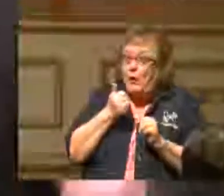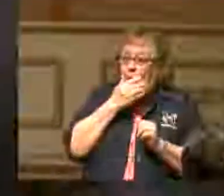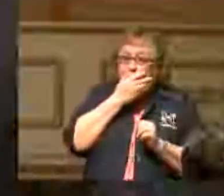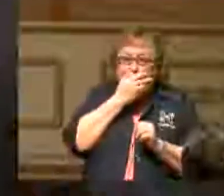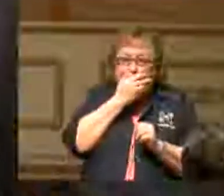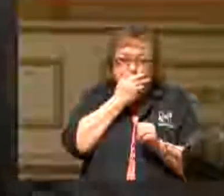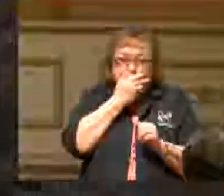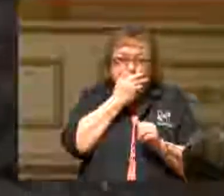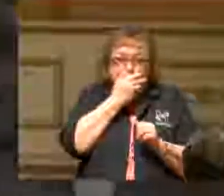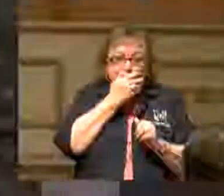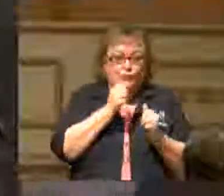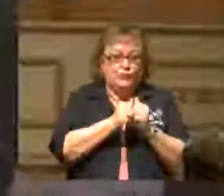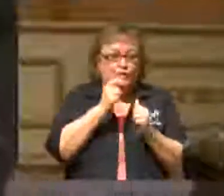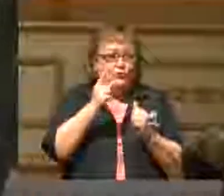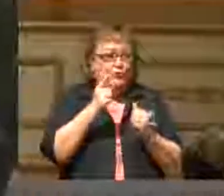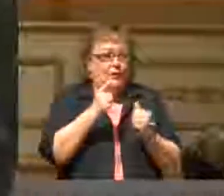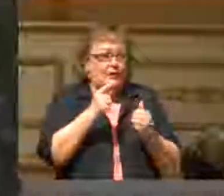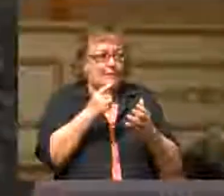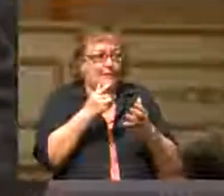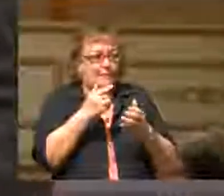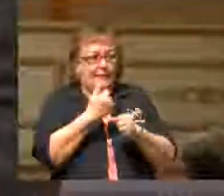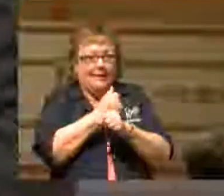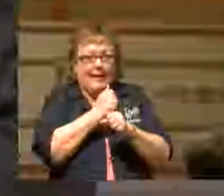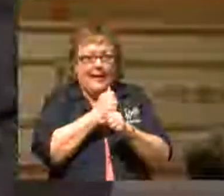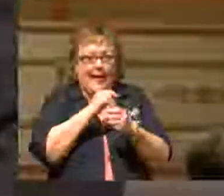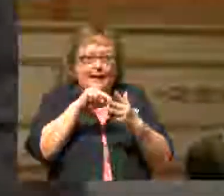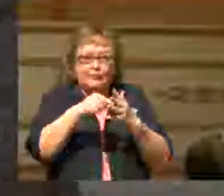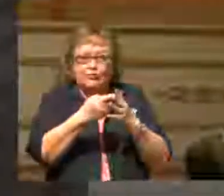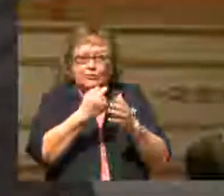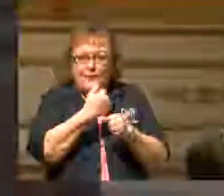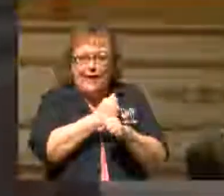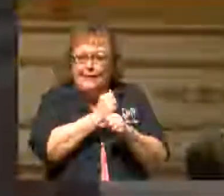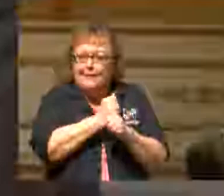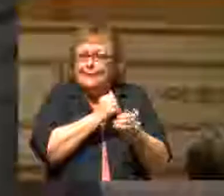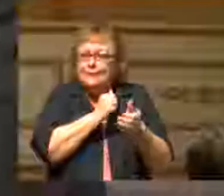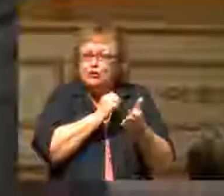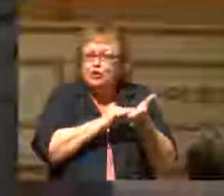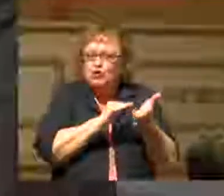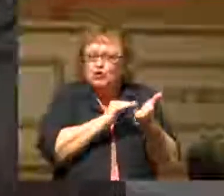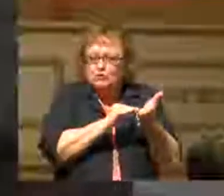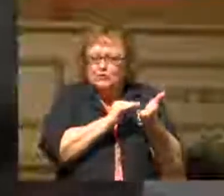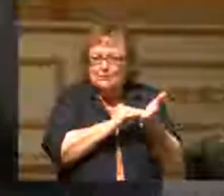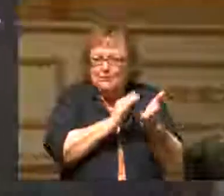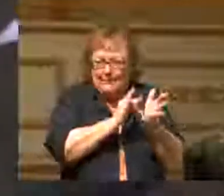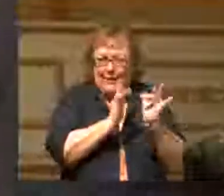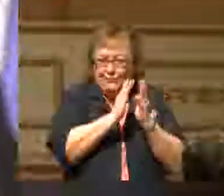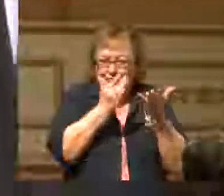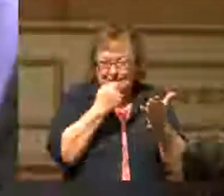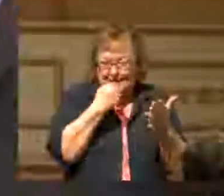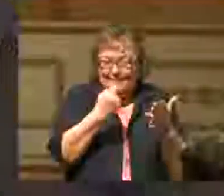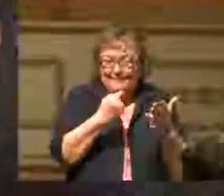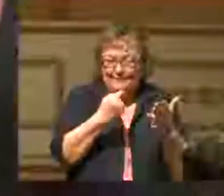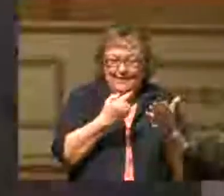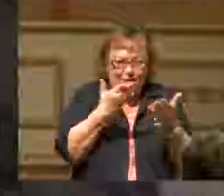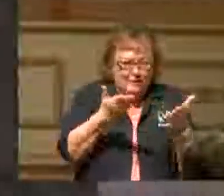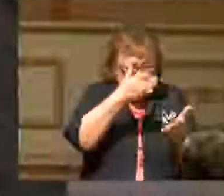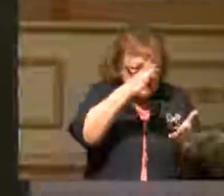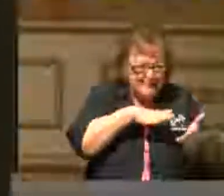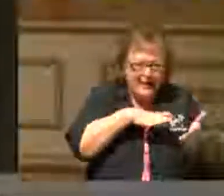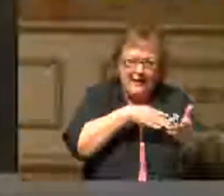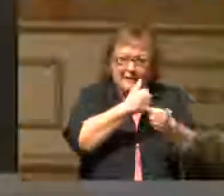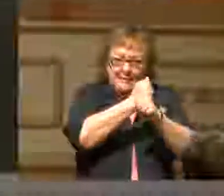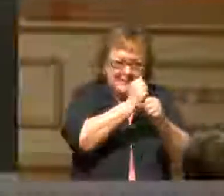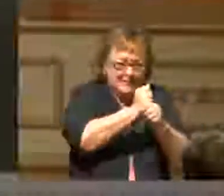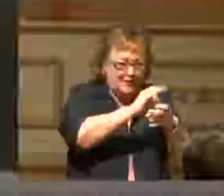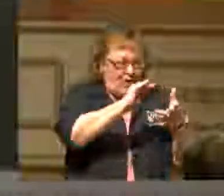And with one consent, they all began to make excuse, the Bible said. And here's this man. He had prepared. All